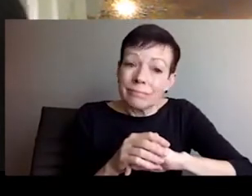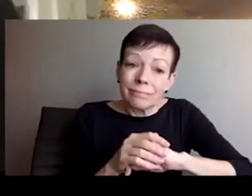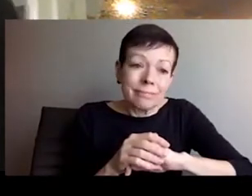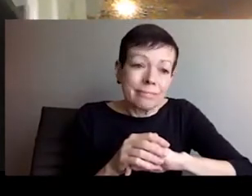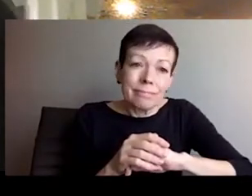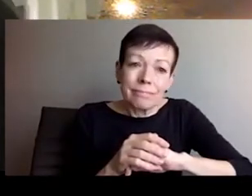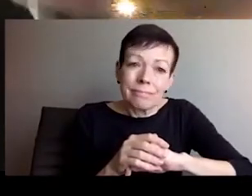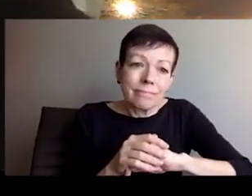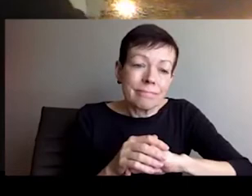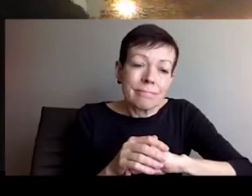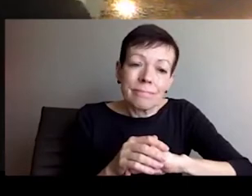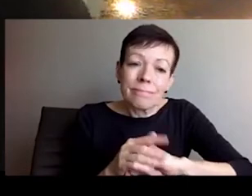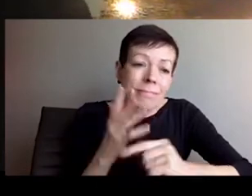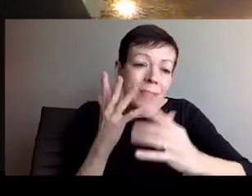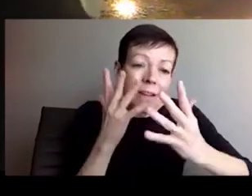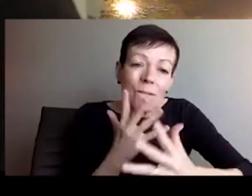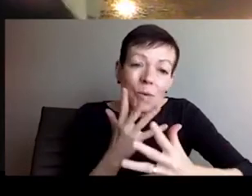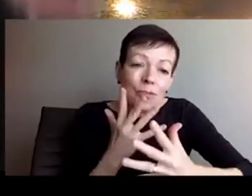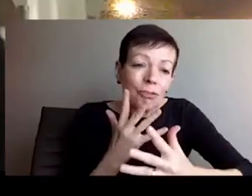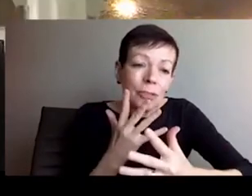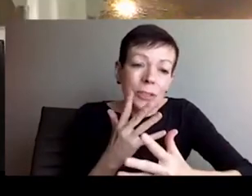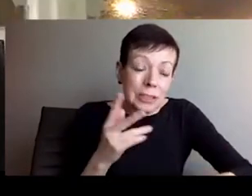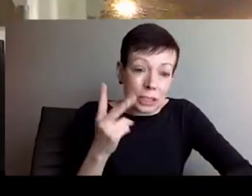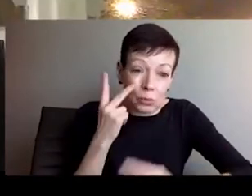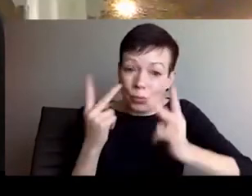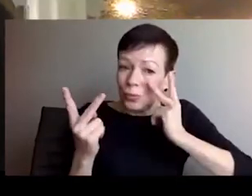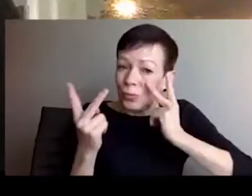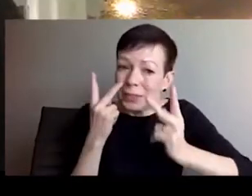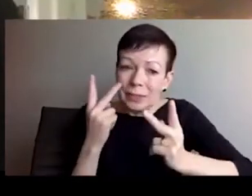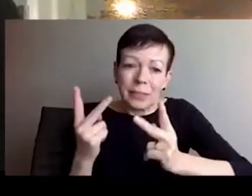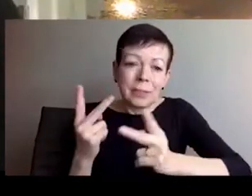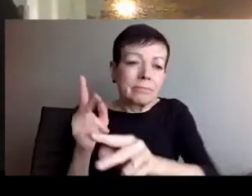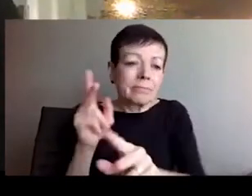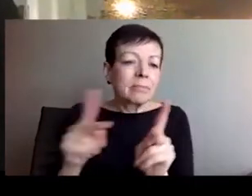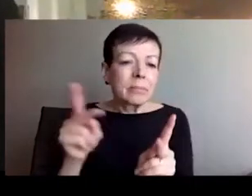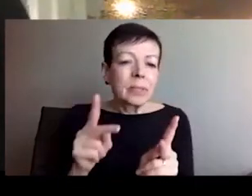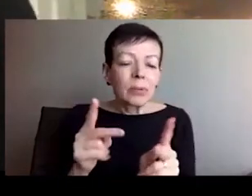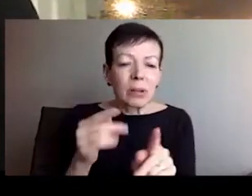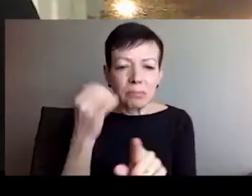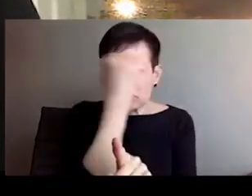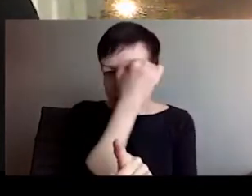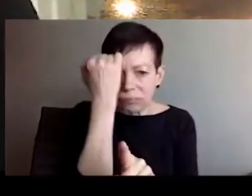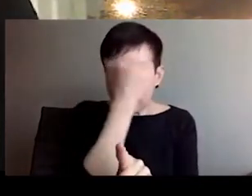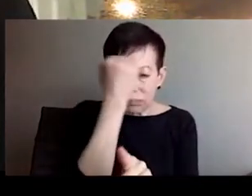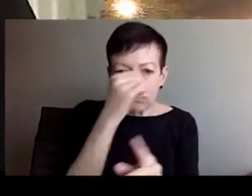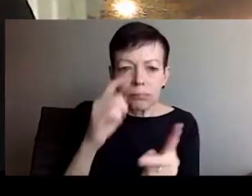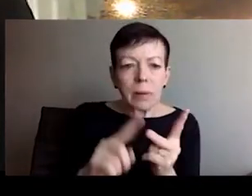like Moldova, and Georgia.